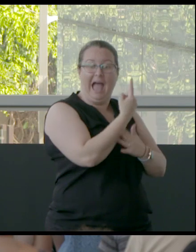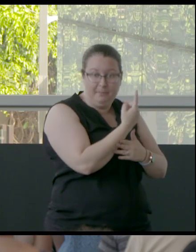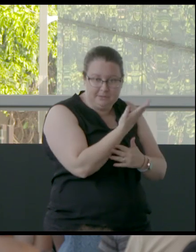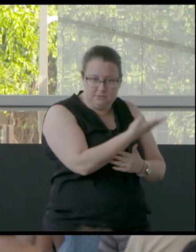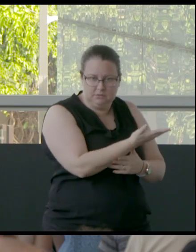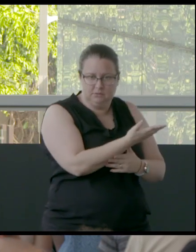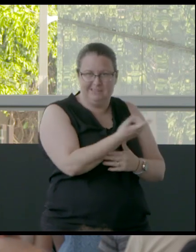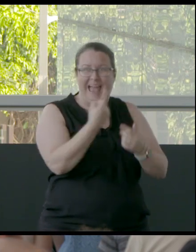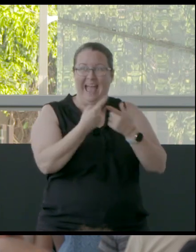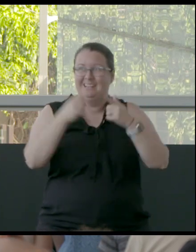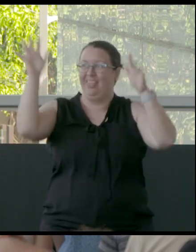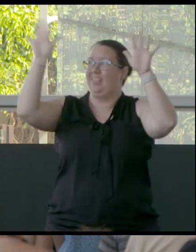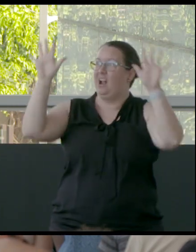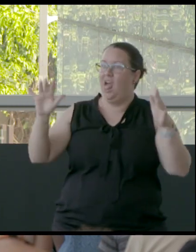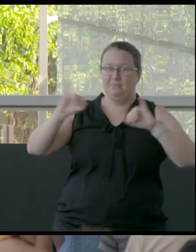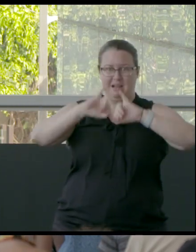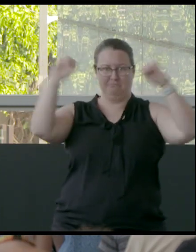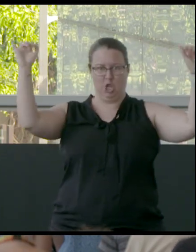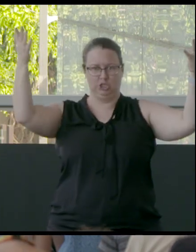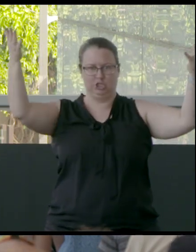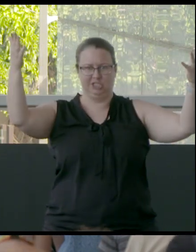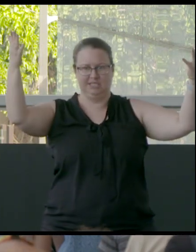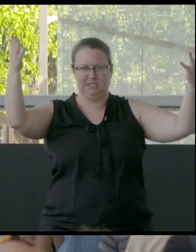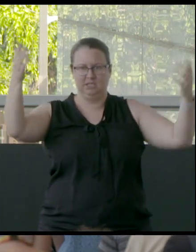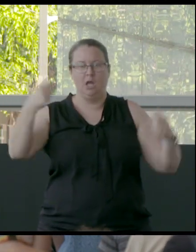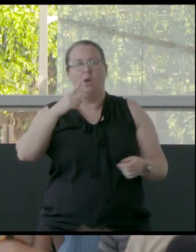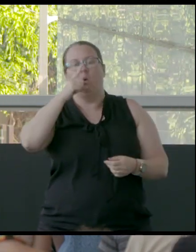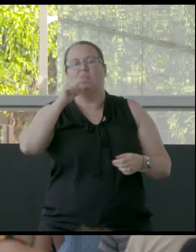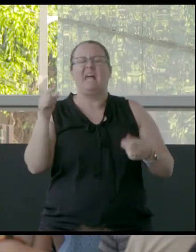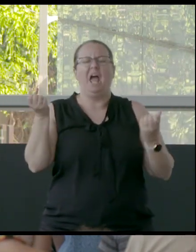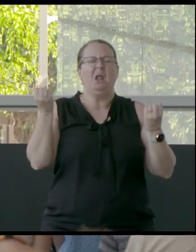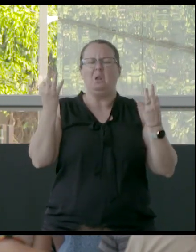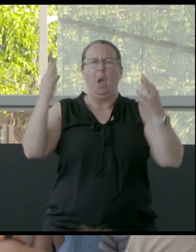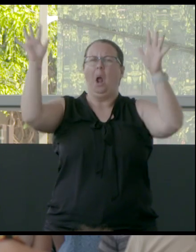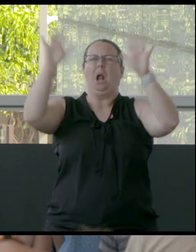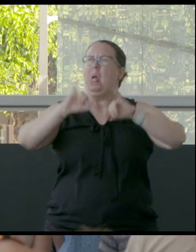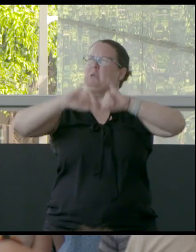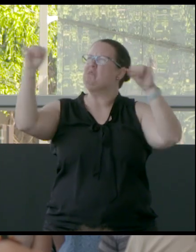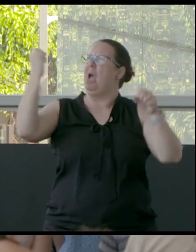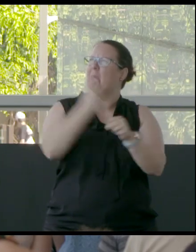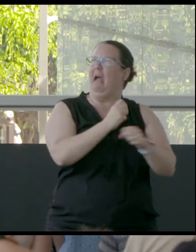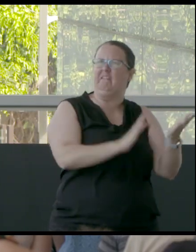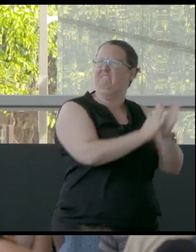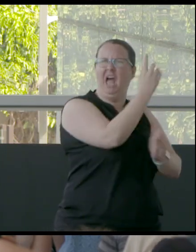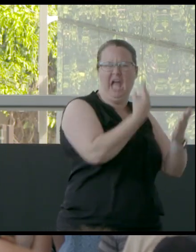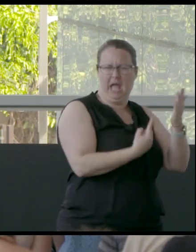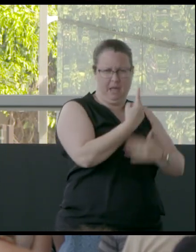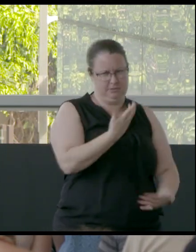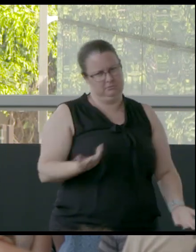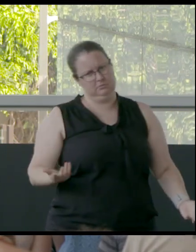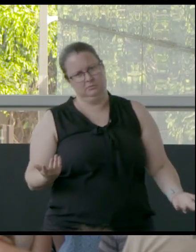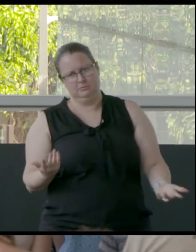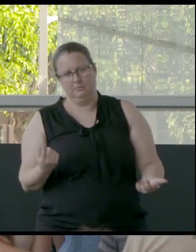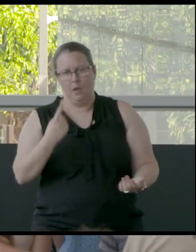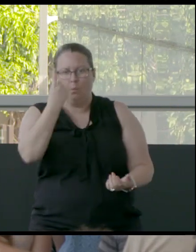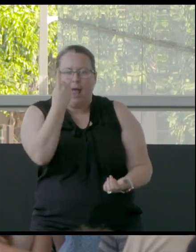and the climate emergency. You can say that the climate crisis doesn't cause bushfires, but one little thing in